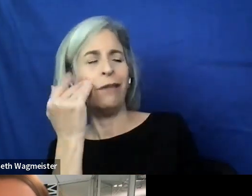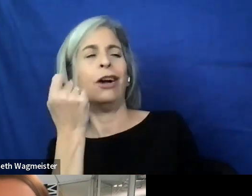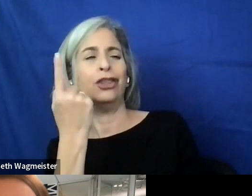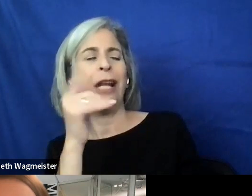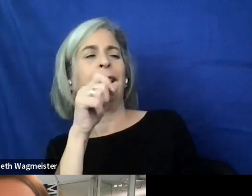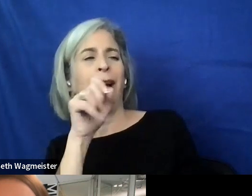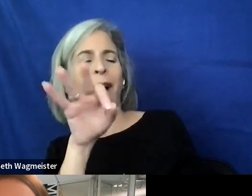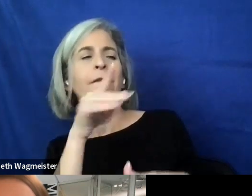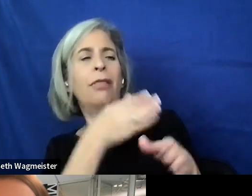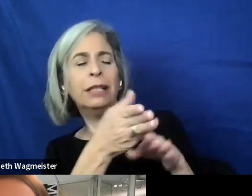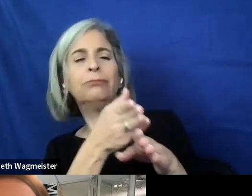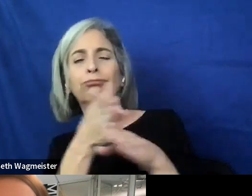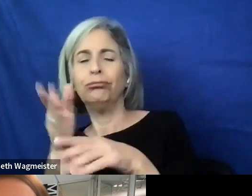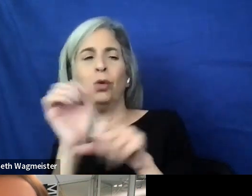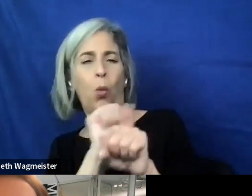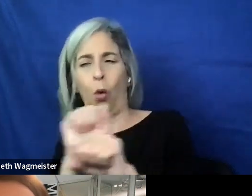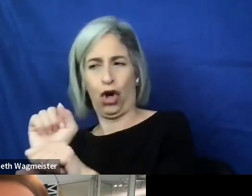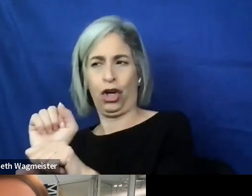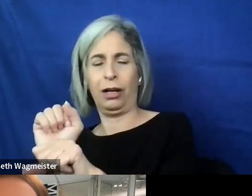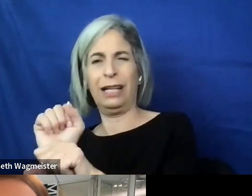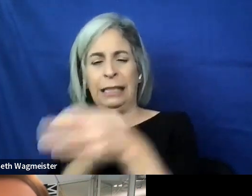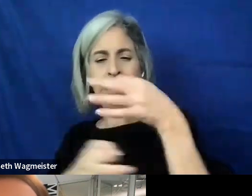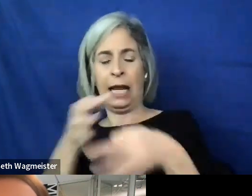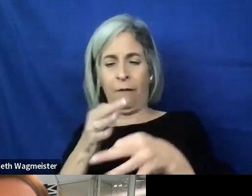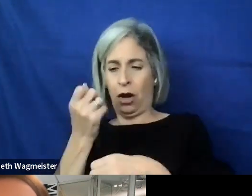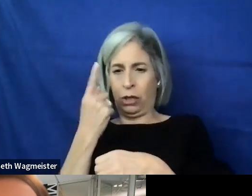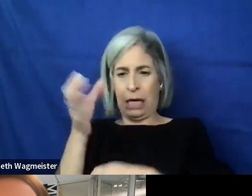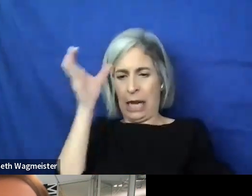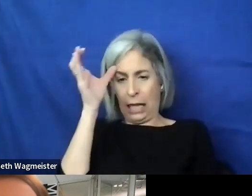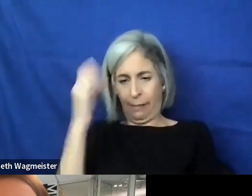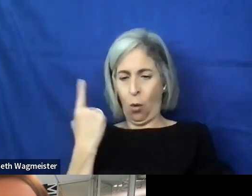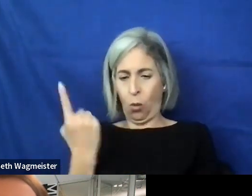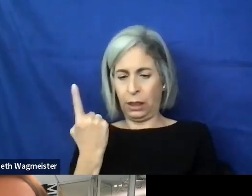that this person has done the work versus understanding concepts?